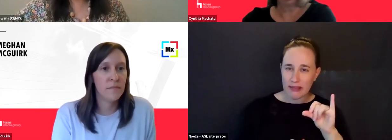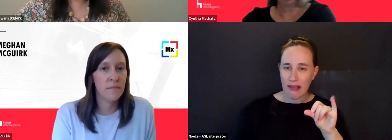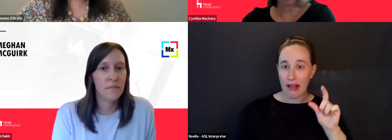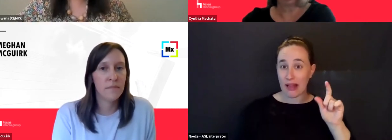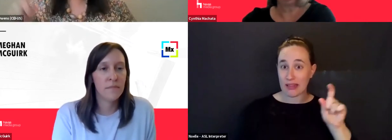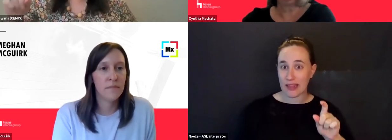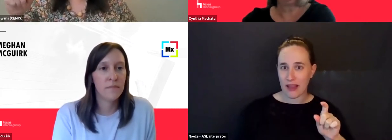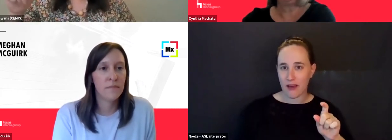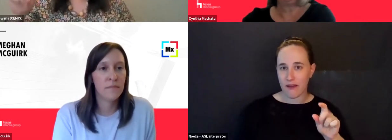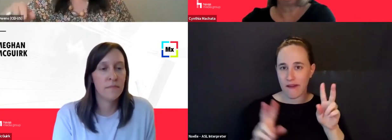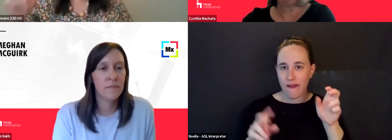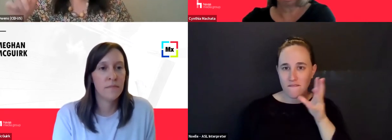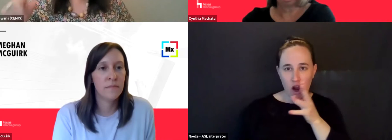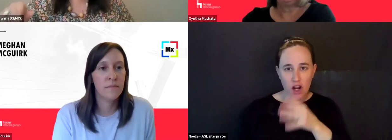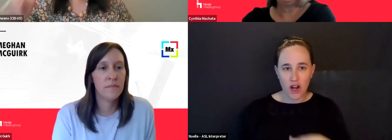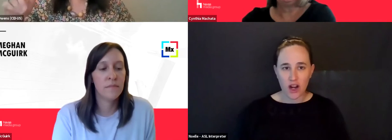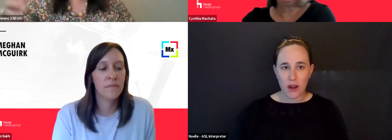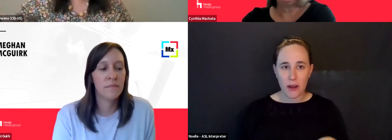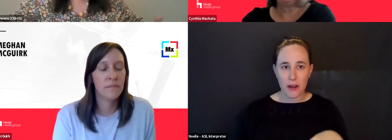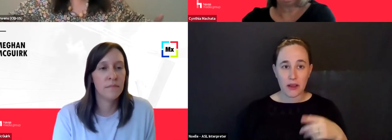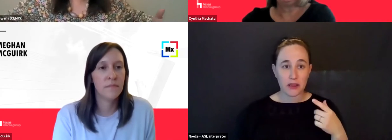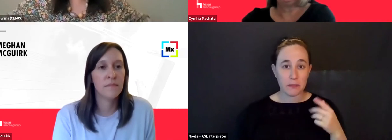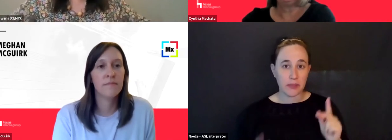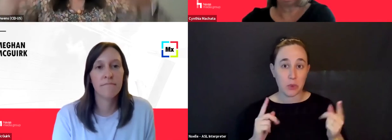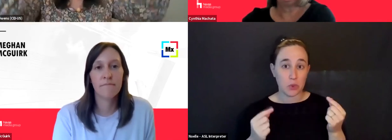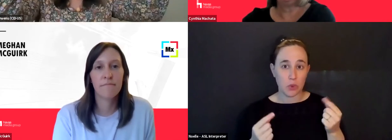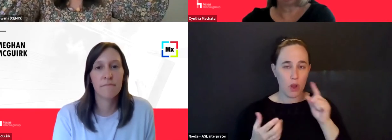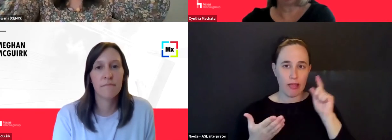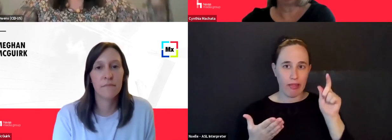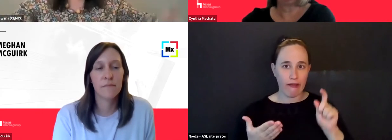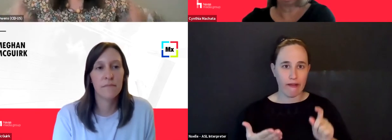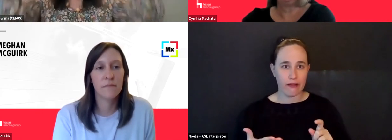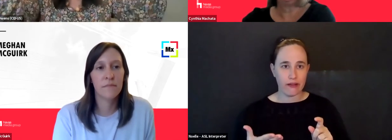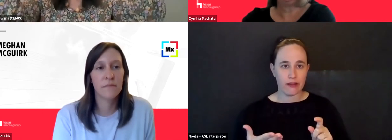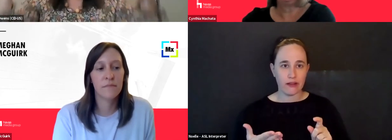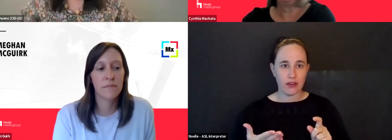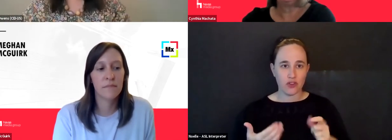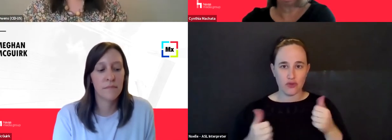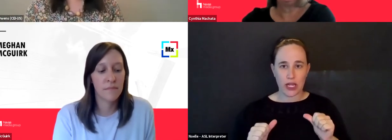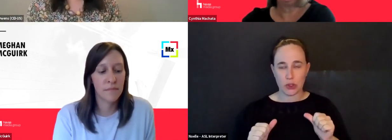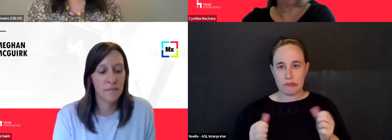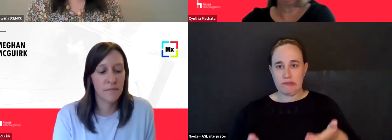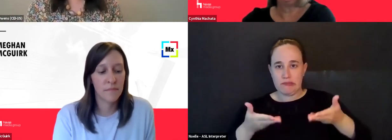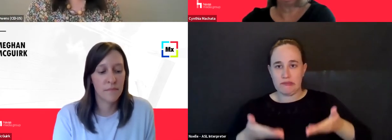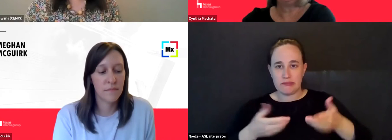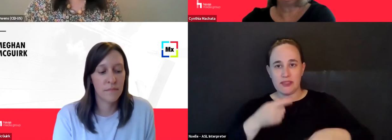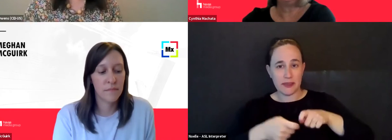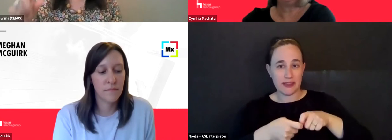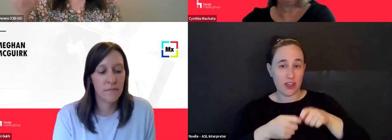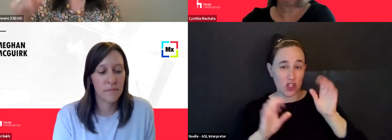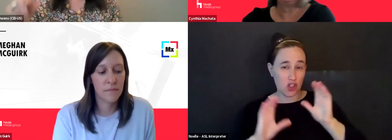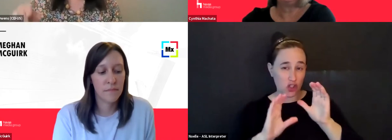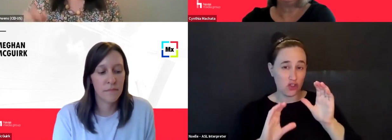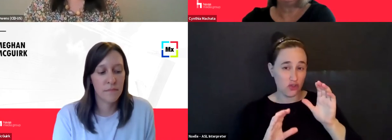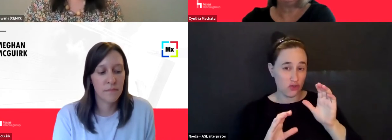where, you know, people were paid to just click and, and move a search result higher up in, in Google